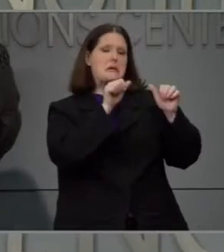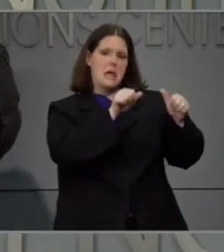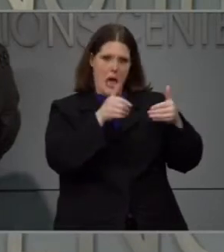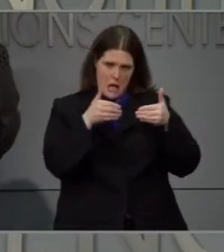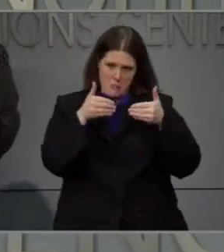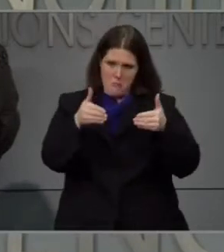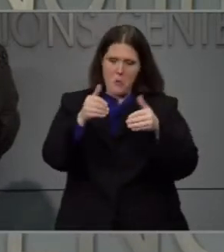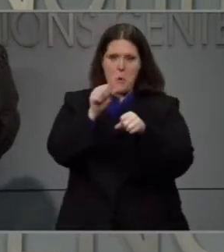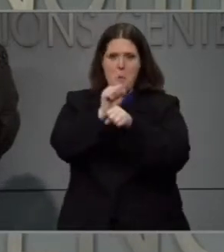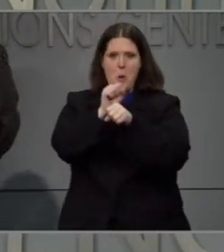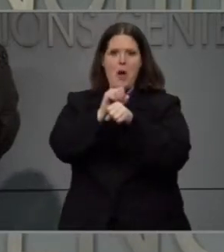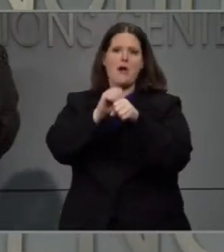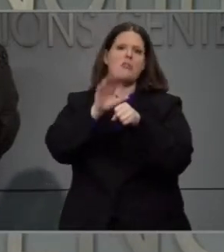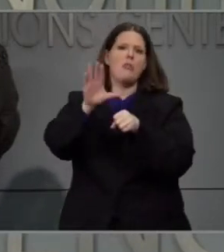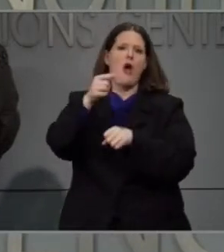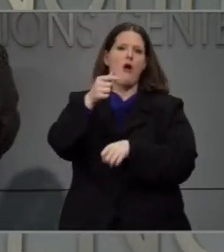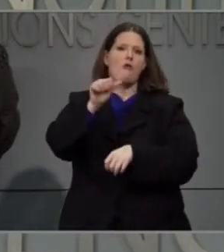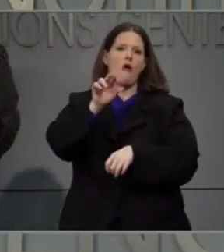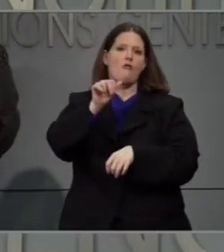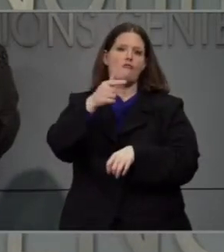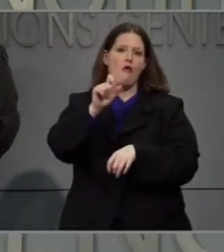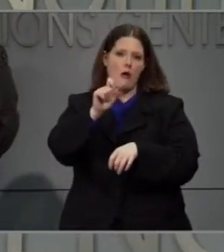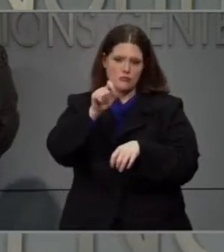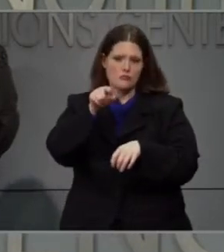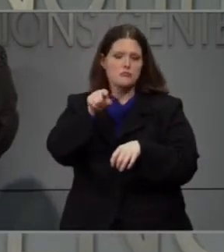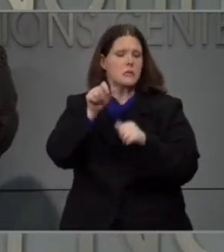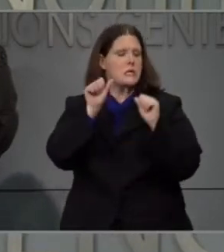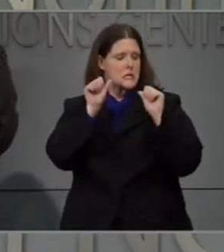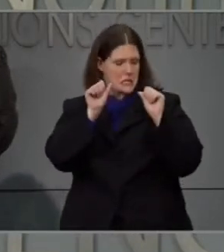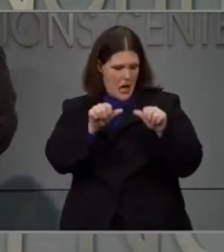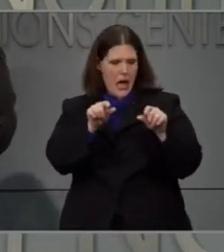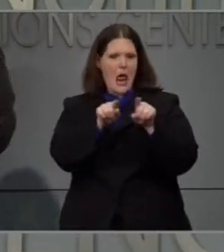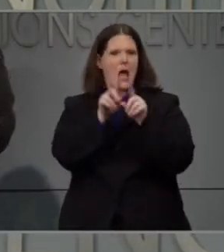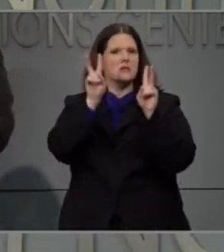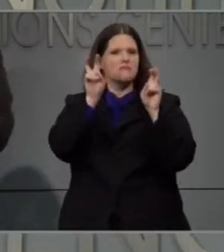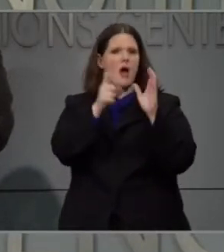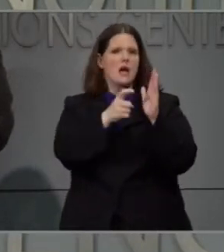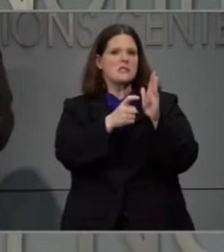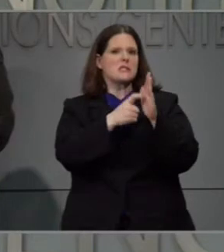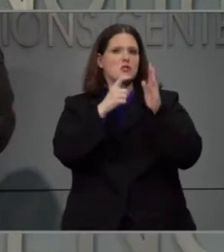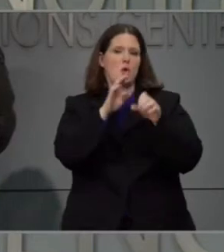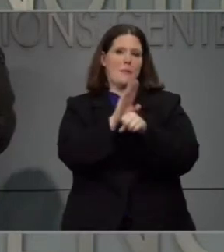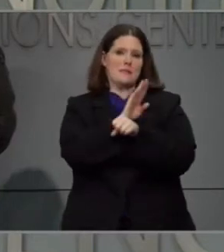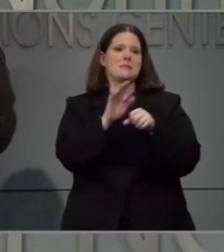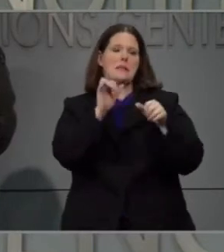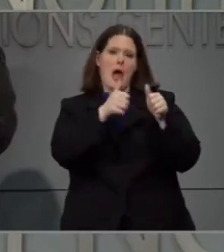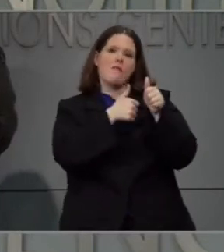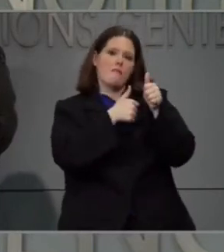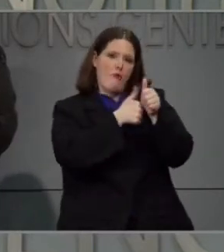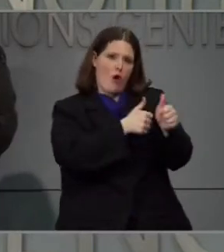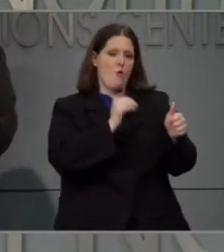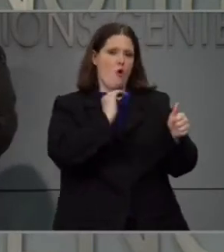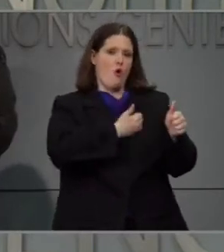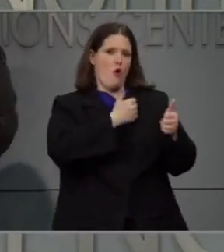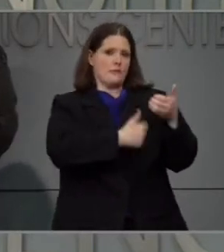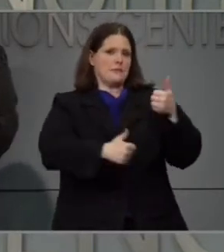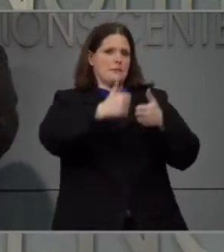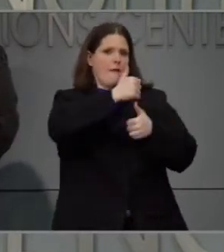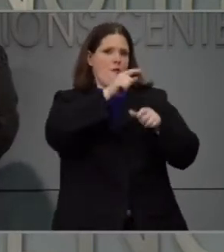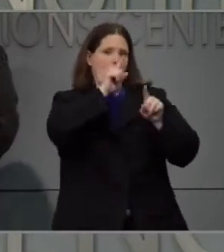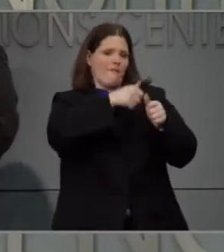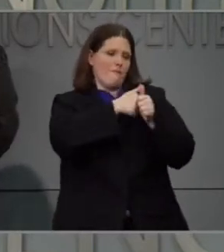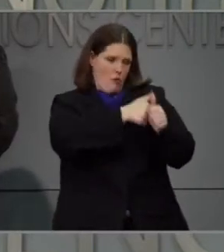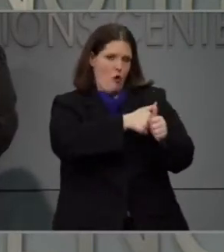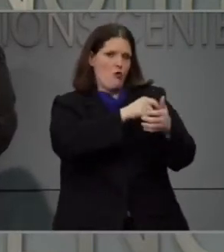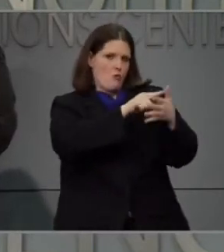as an essential business defined under our executive order. They are still in contact with